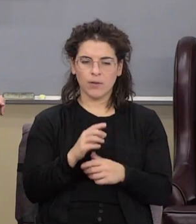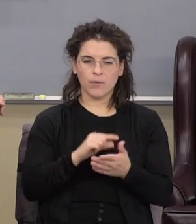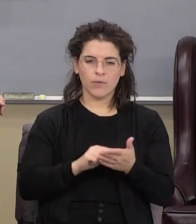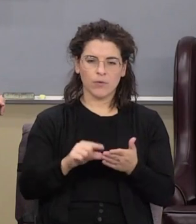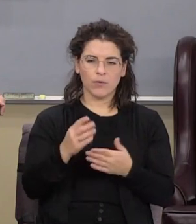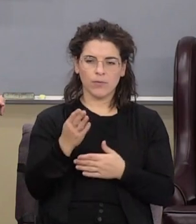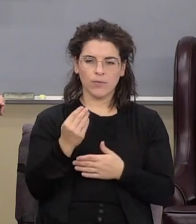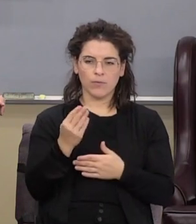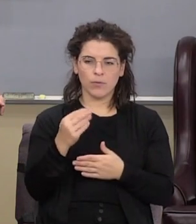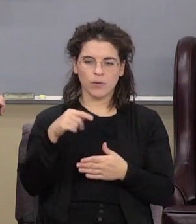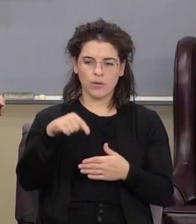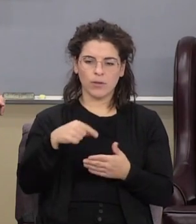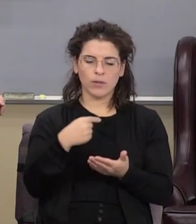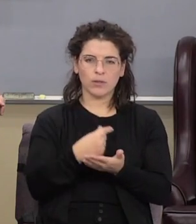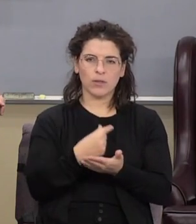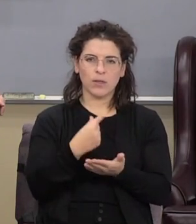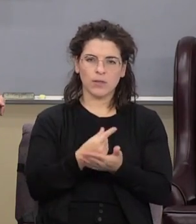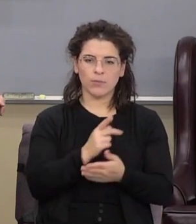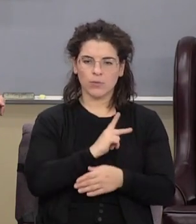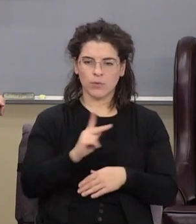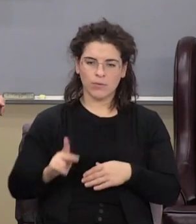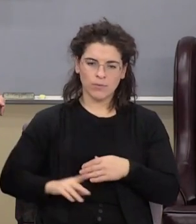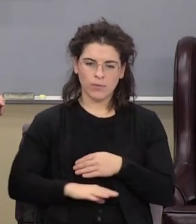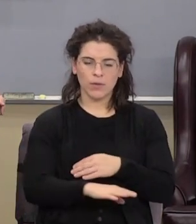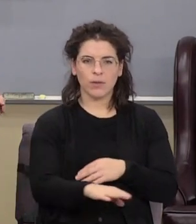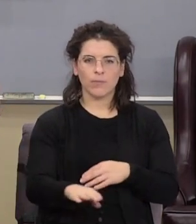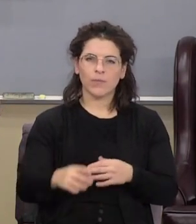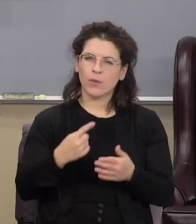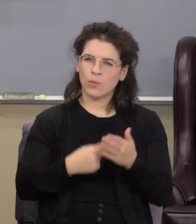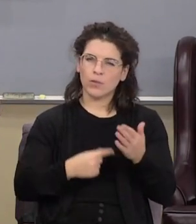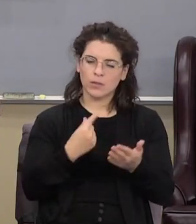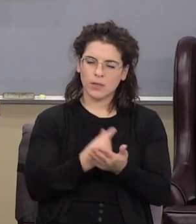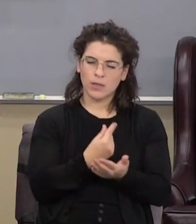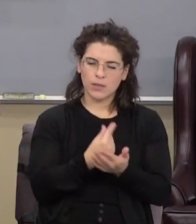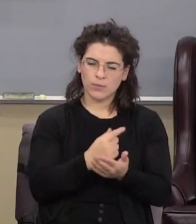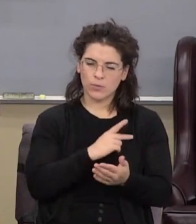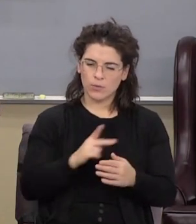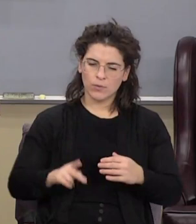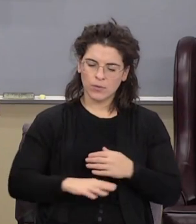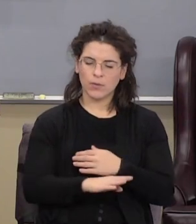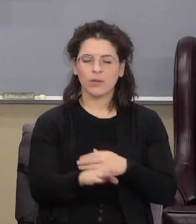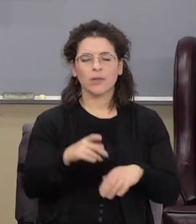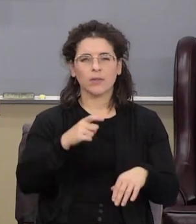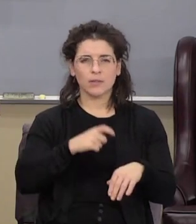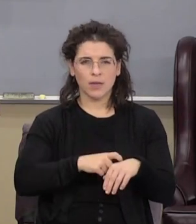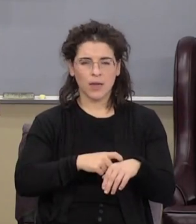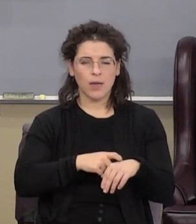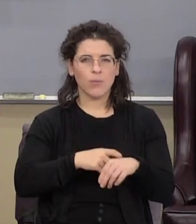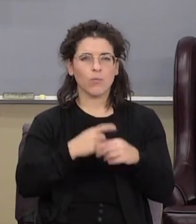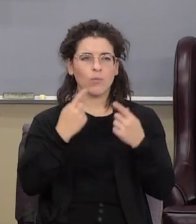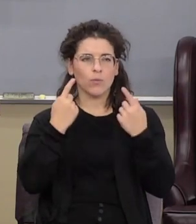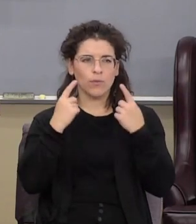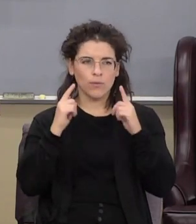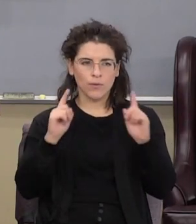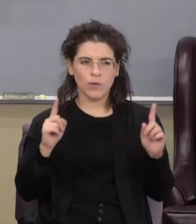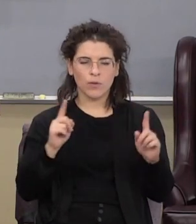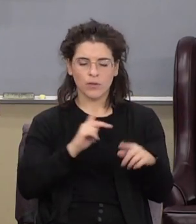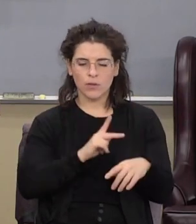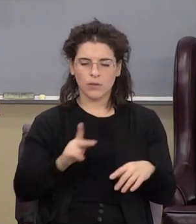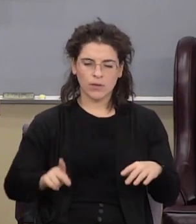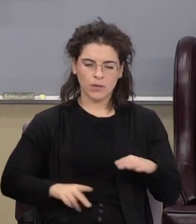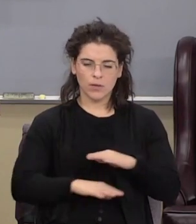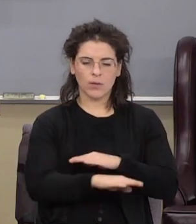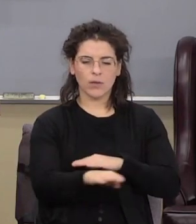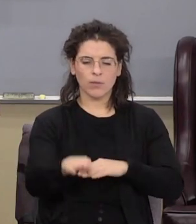14 this gospel of the kingdom now what's the gospel of the kingdom the time is fulfilled the kingdom of God is at hand